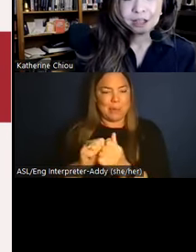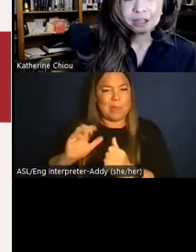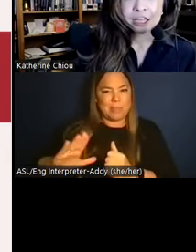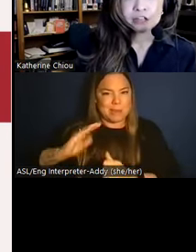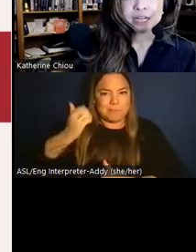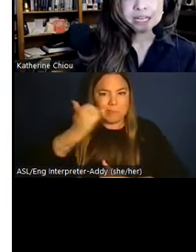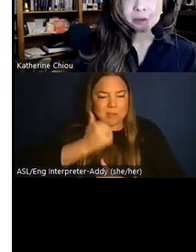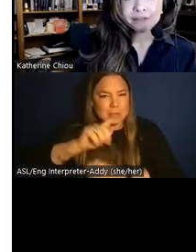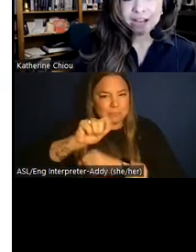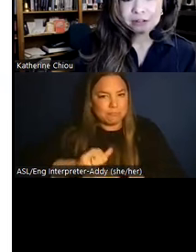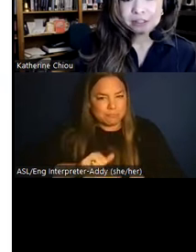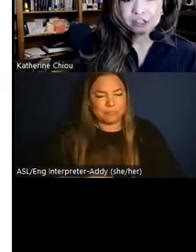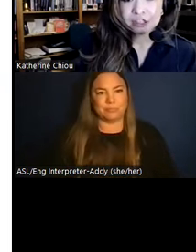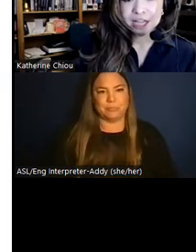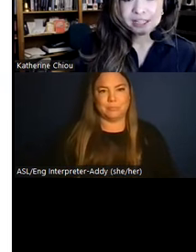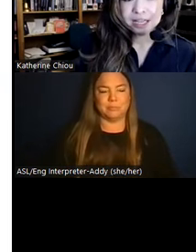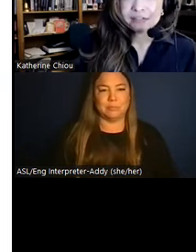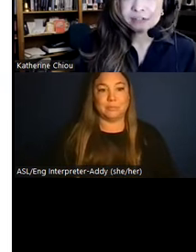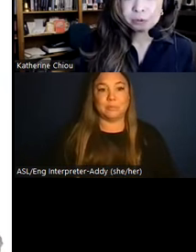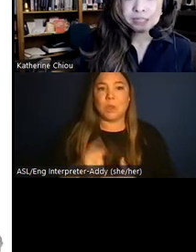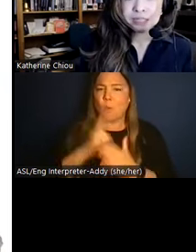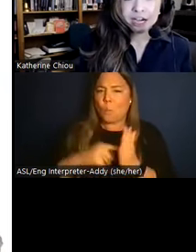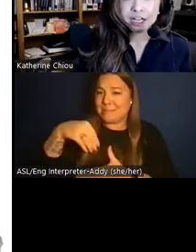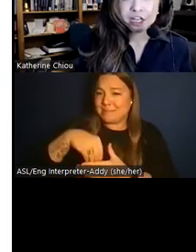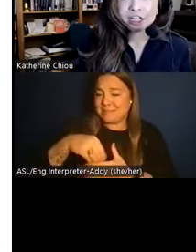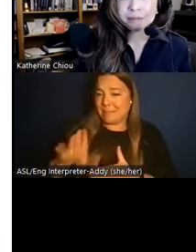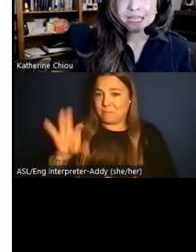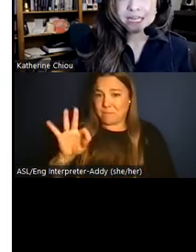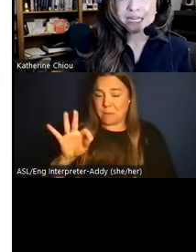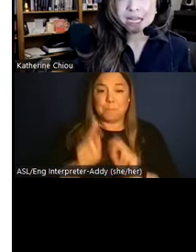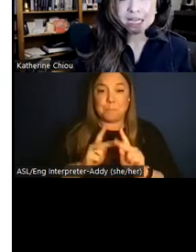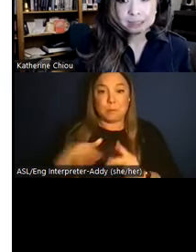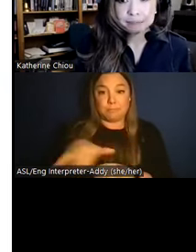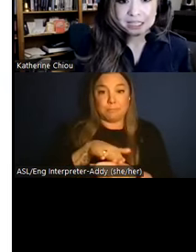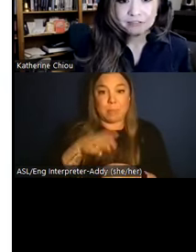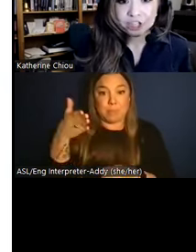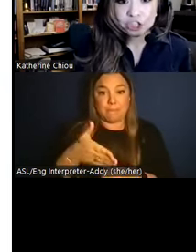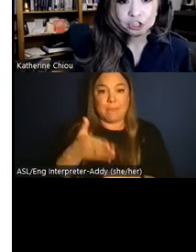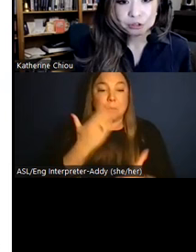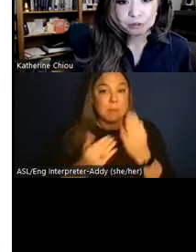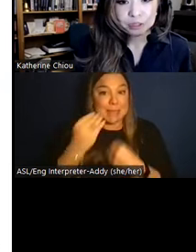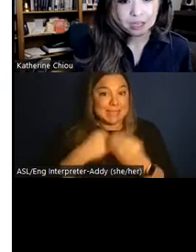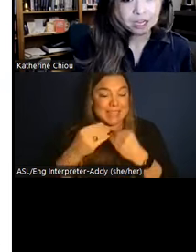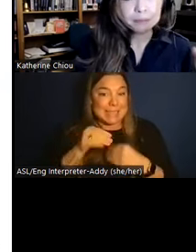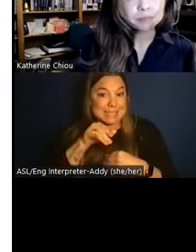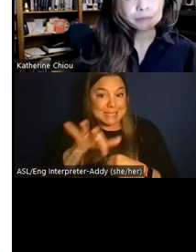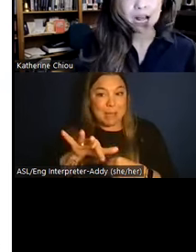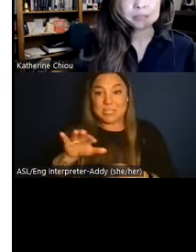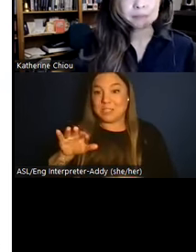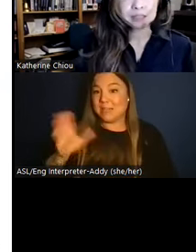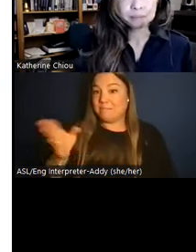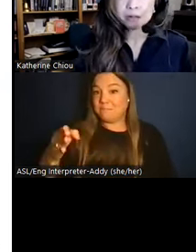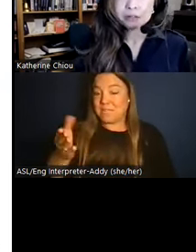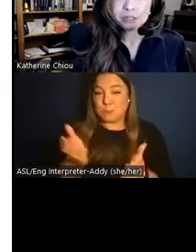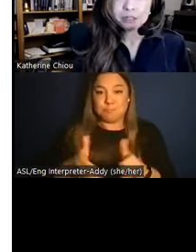The ingredients that we found suggest that individuals in this area could have been eating a spicy fish stew, accompanied perhaps